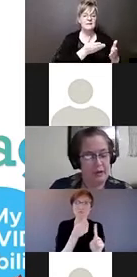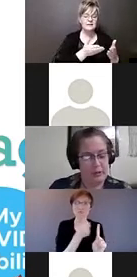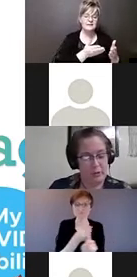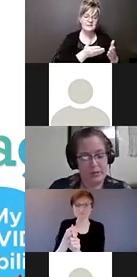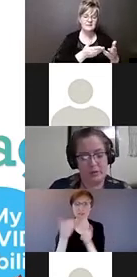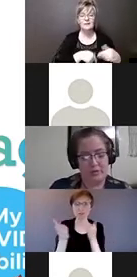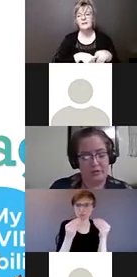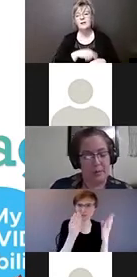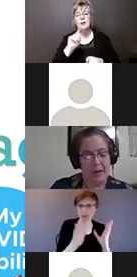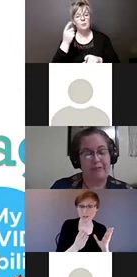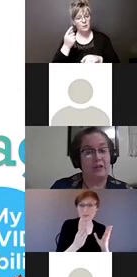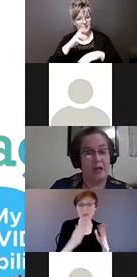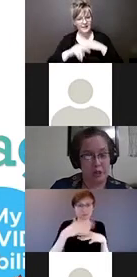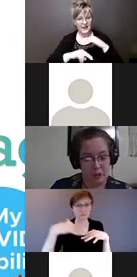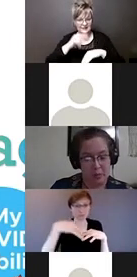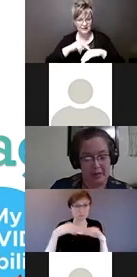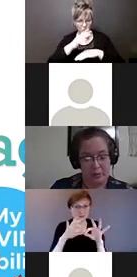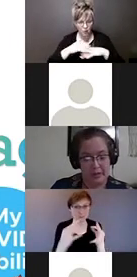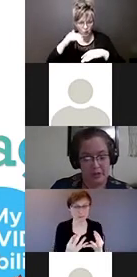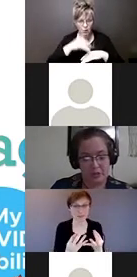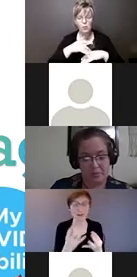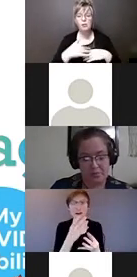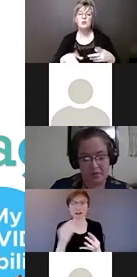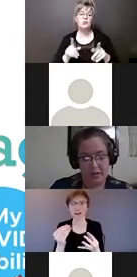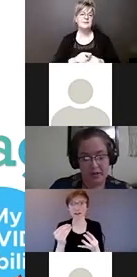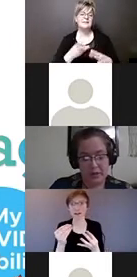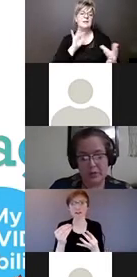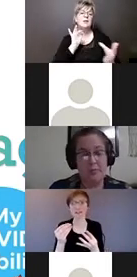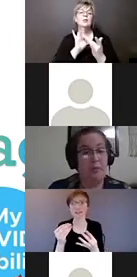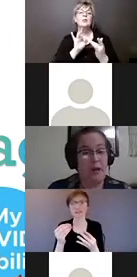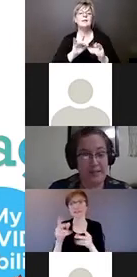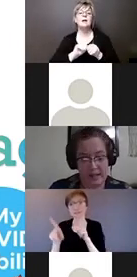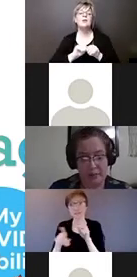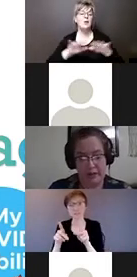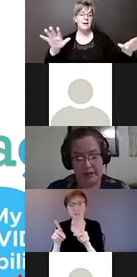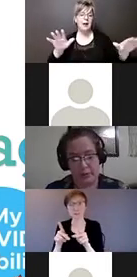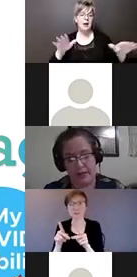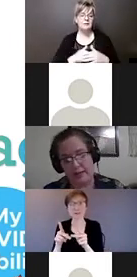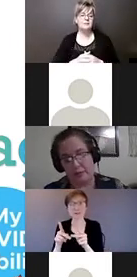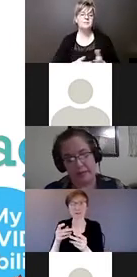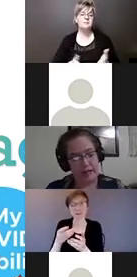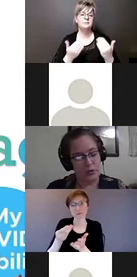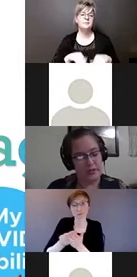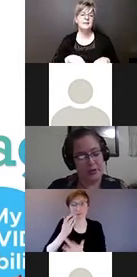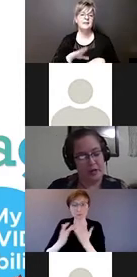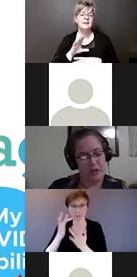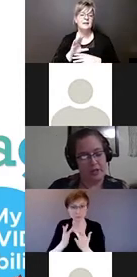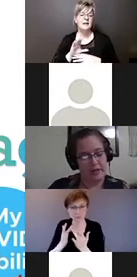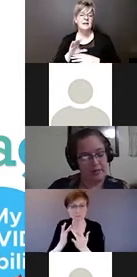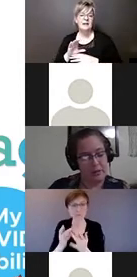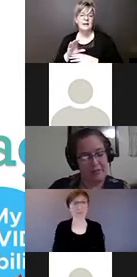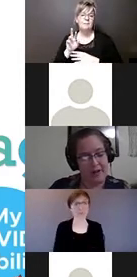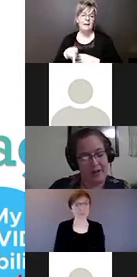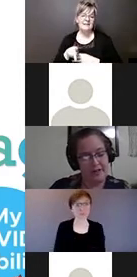and low resource format for a larger global outreach. Cerebral palsy Alberta created a re-entry strategy